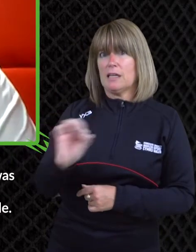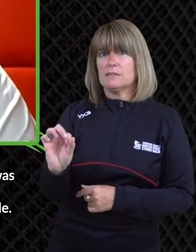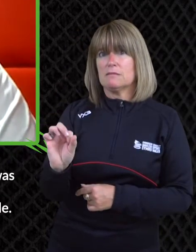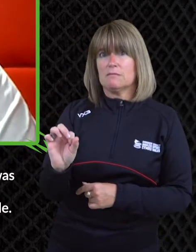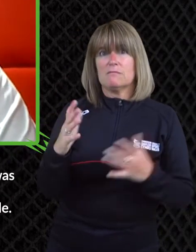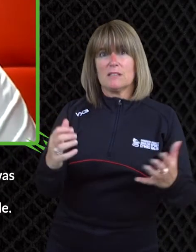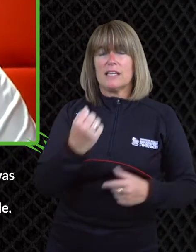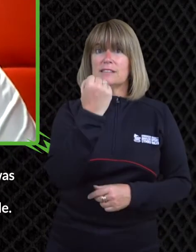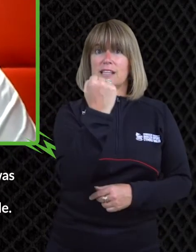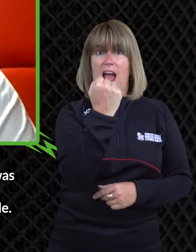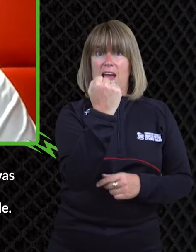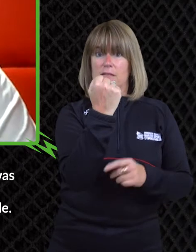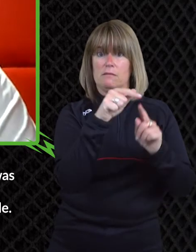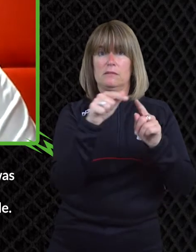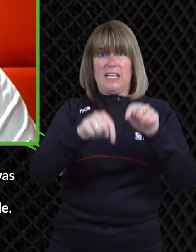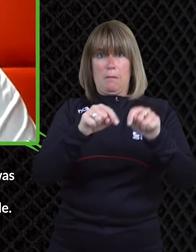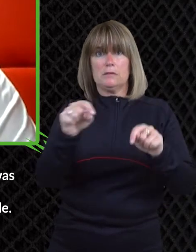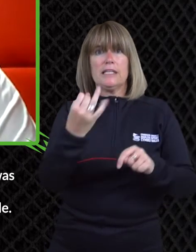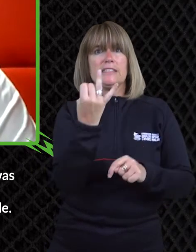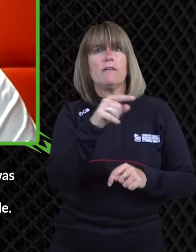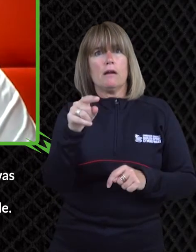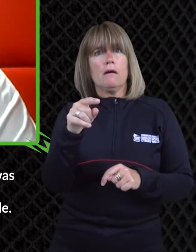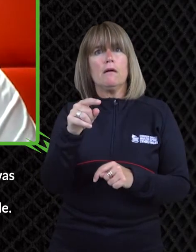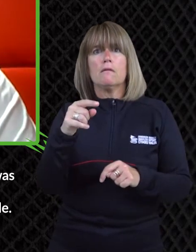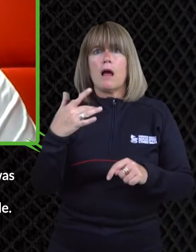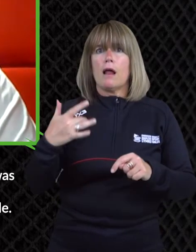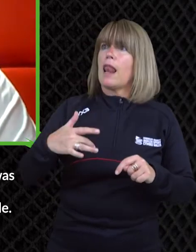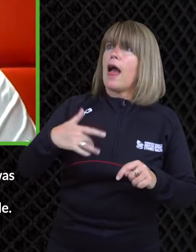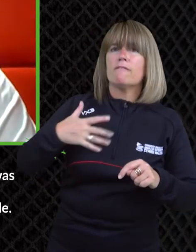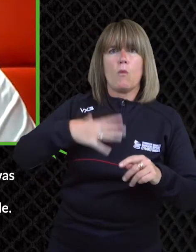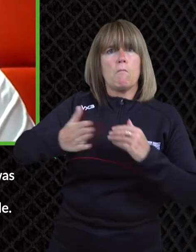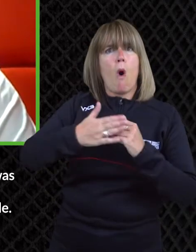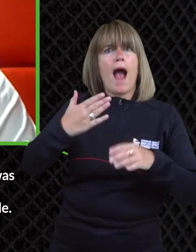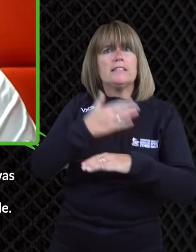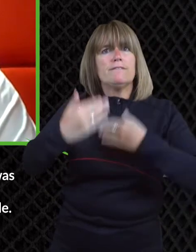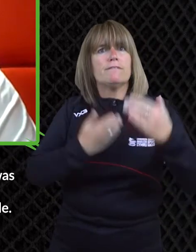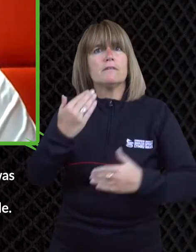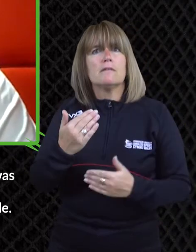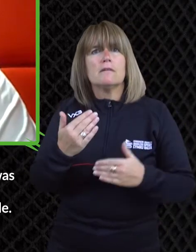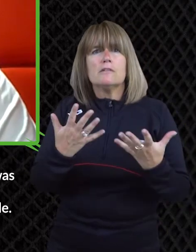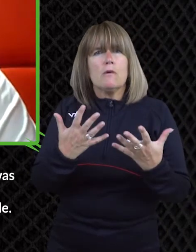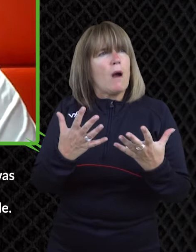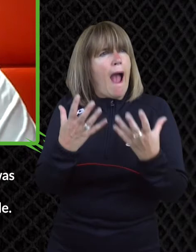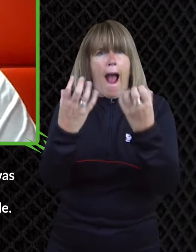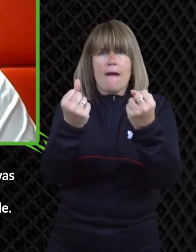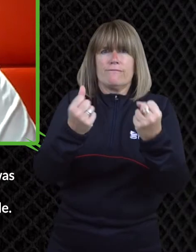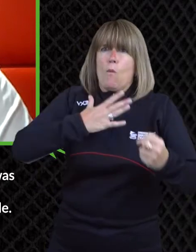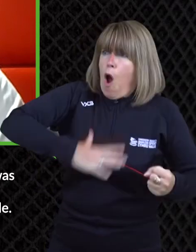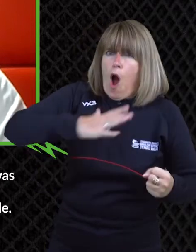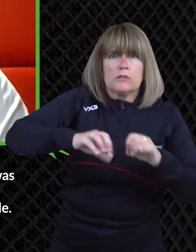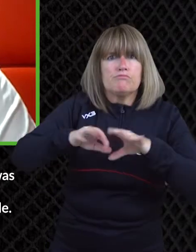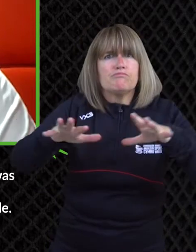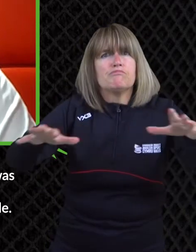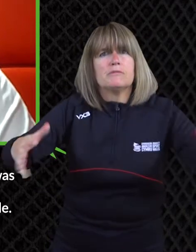offer these opportunities get more people fit you know i think it's i was just looking at stats before this interview 17 of disabled people